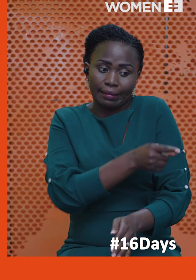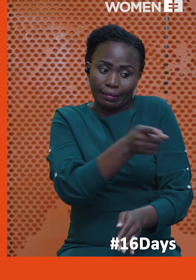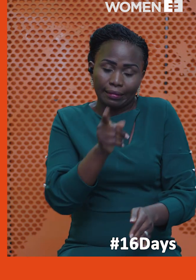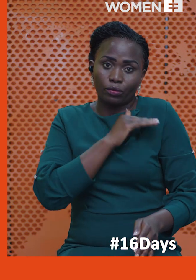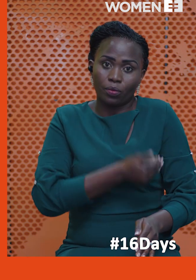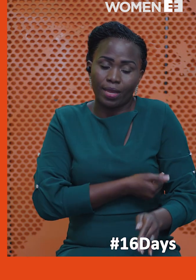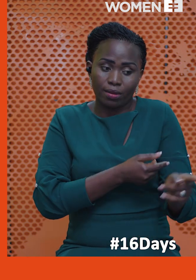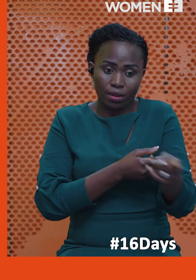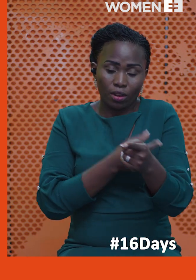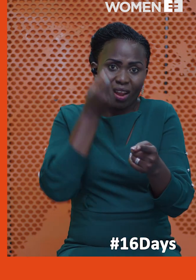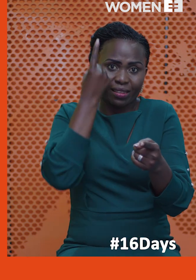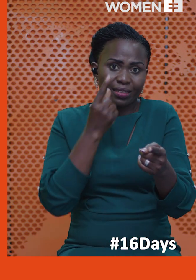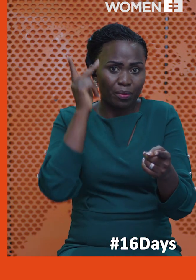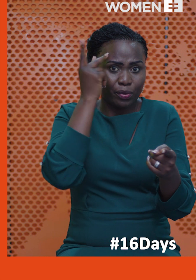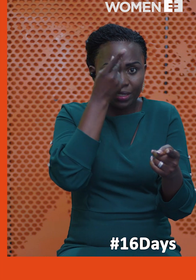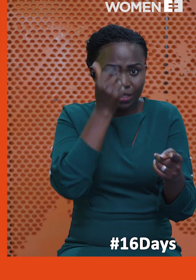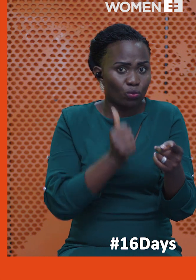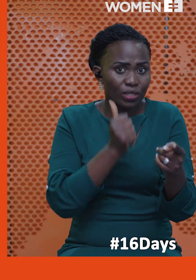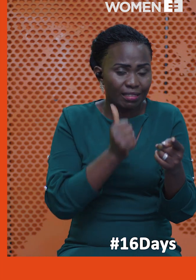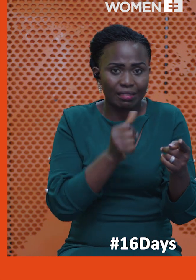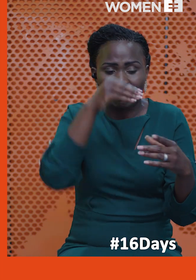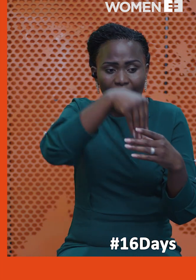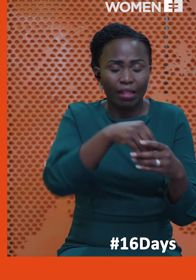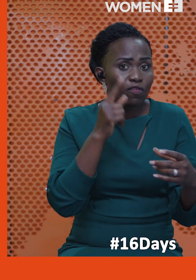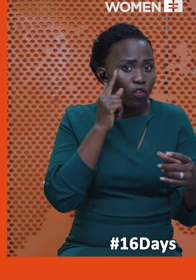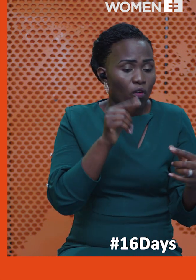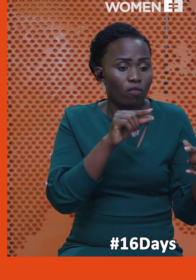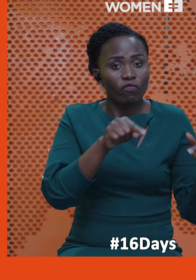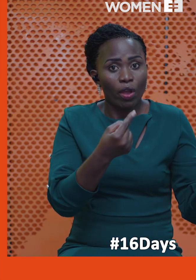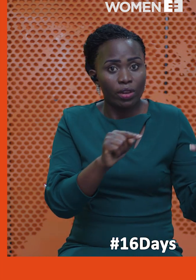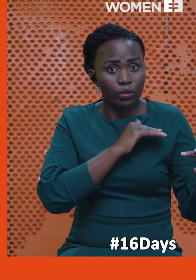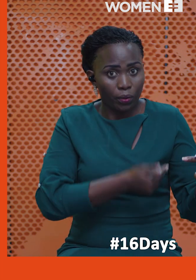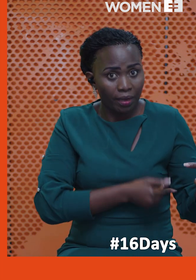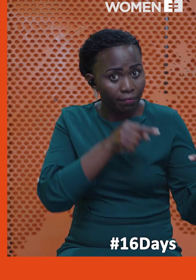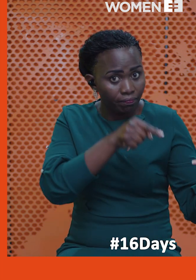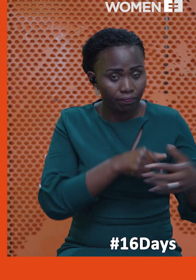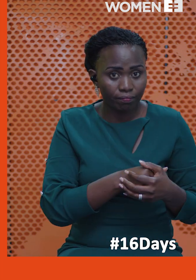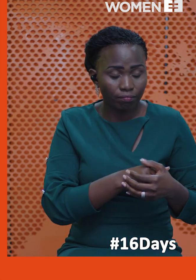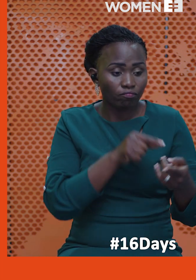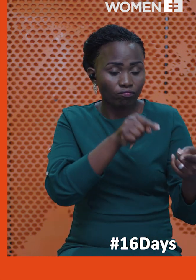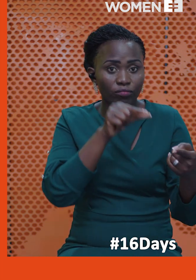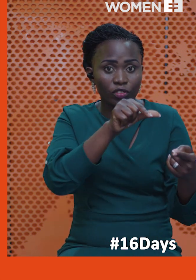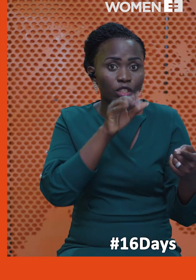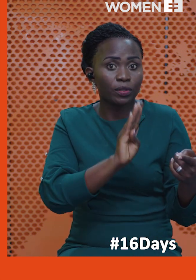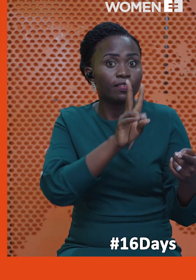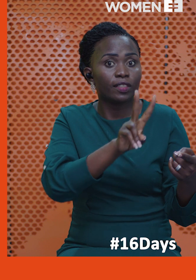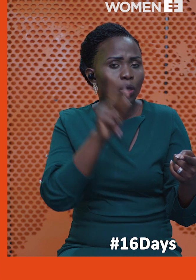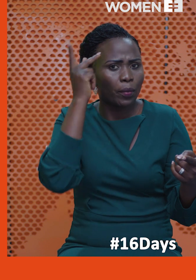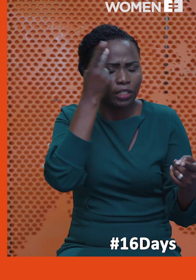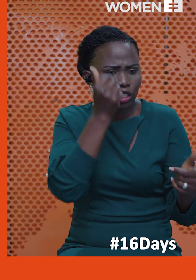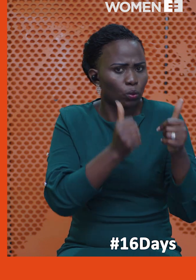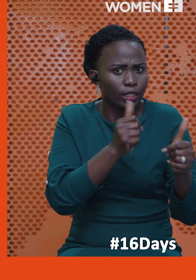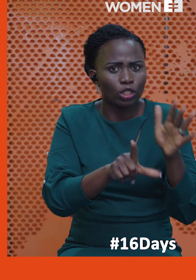to understand what are the policies that relate to violence against women, what are the laws that relate to violence against